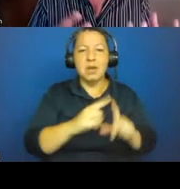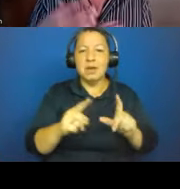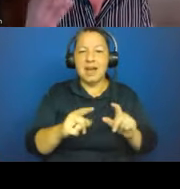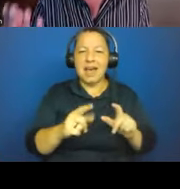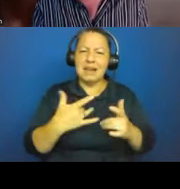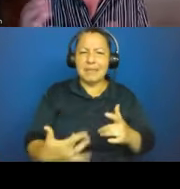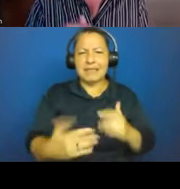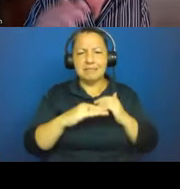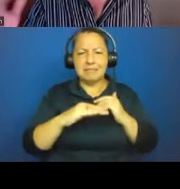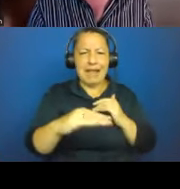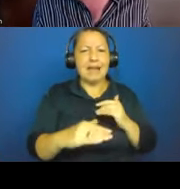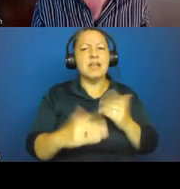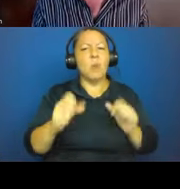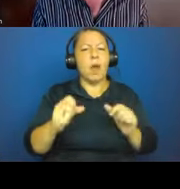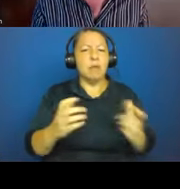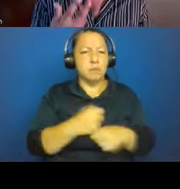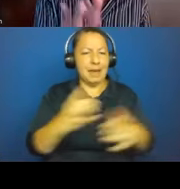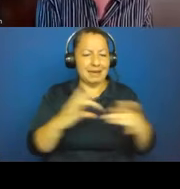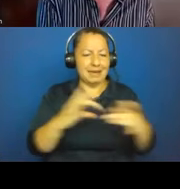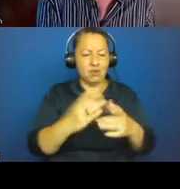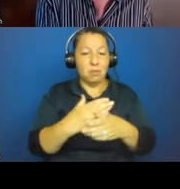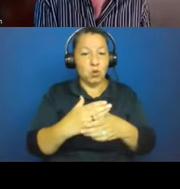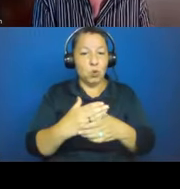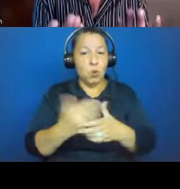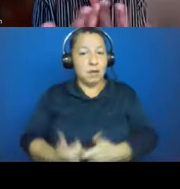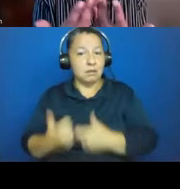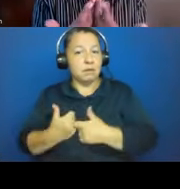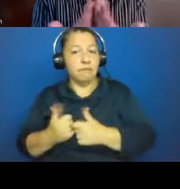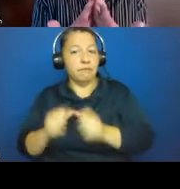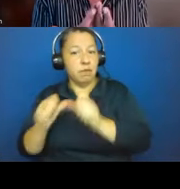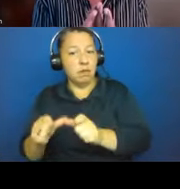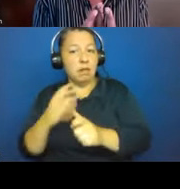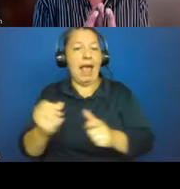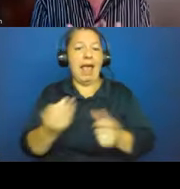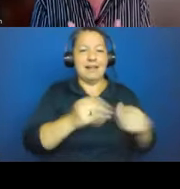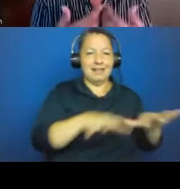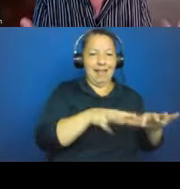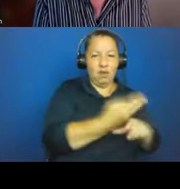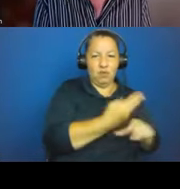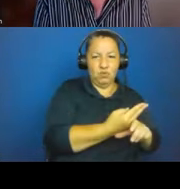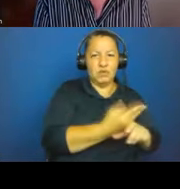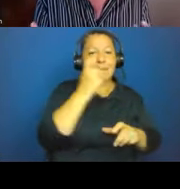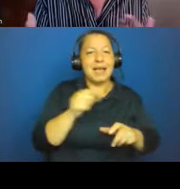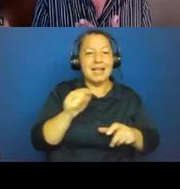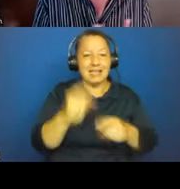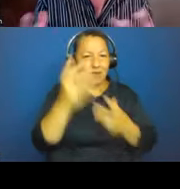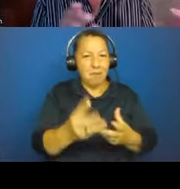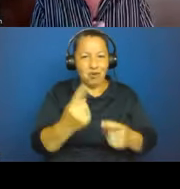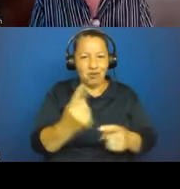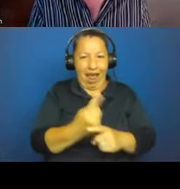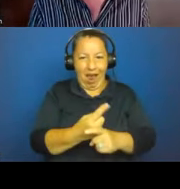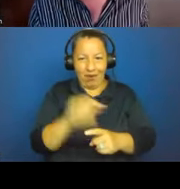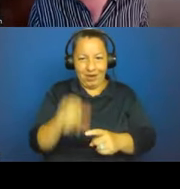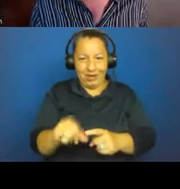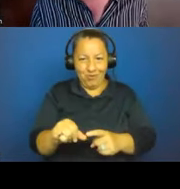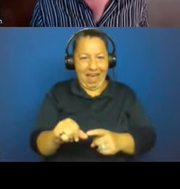connections between mortality and land use over a period of time, because these data sets are actually accurate to that level, despite being historical